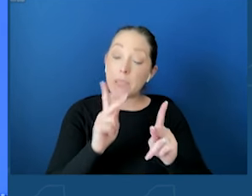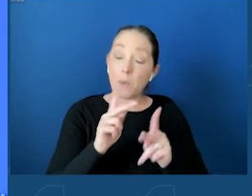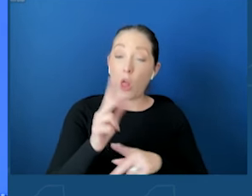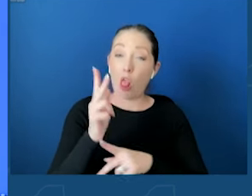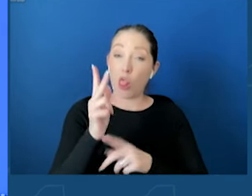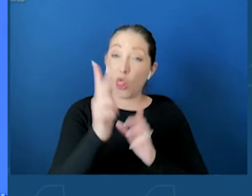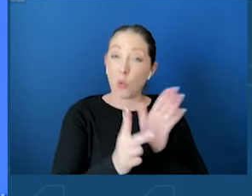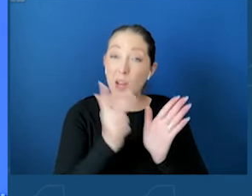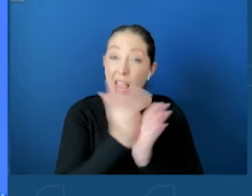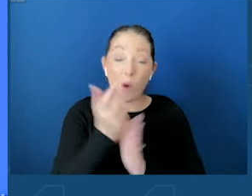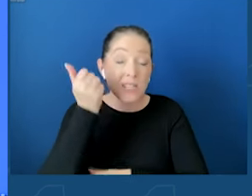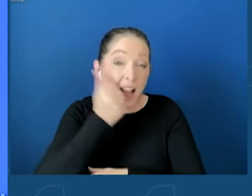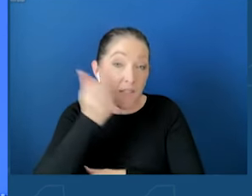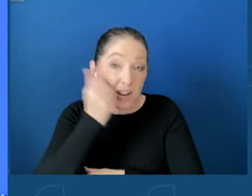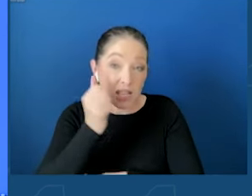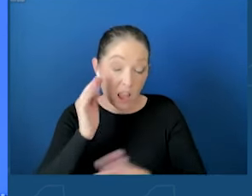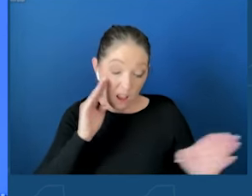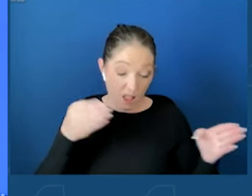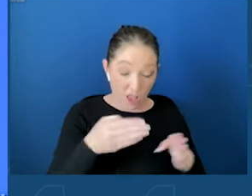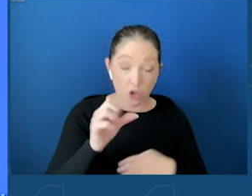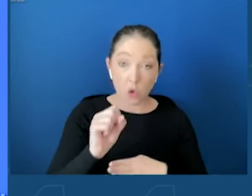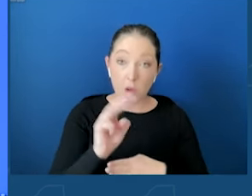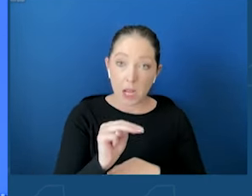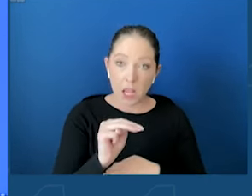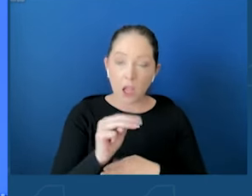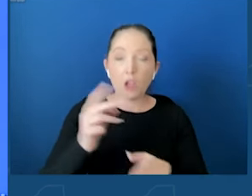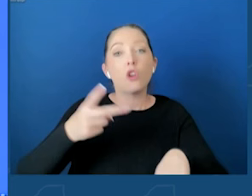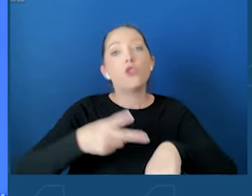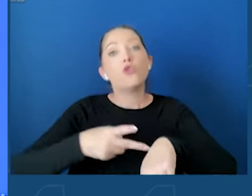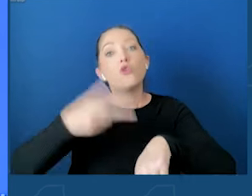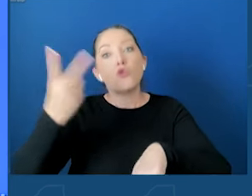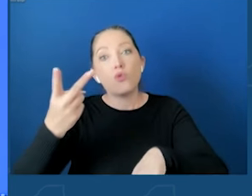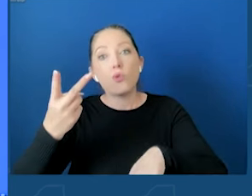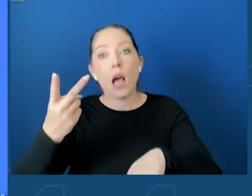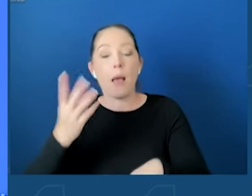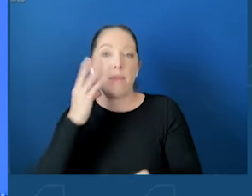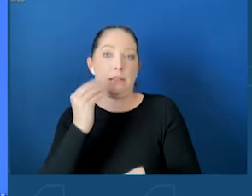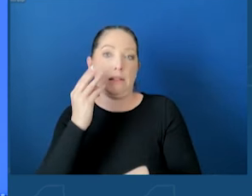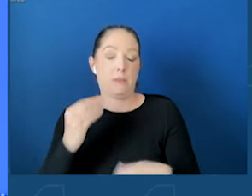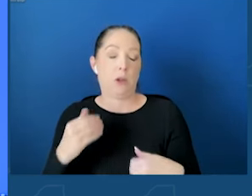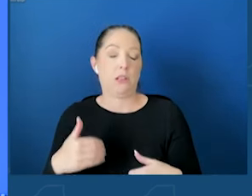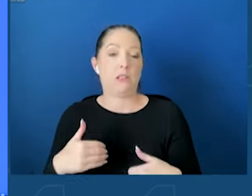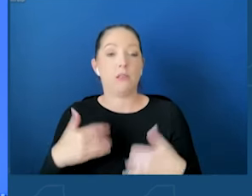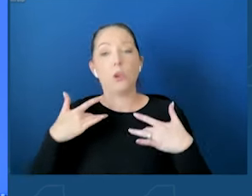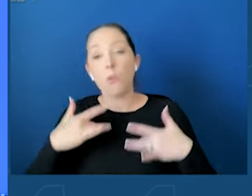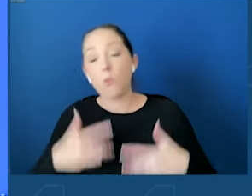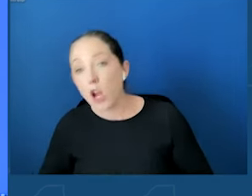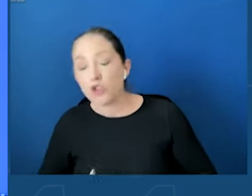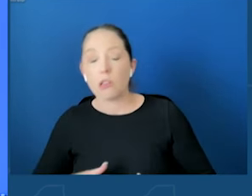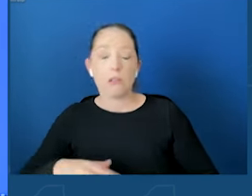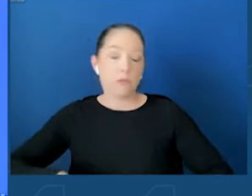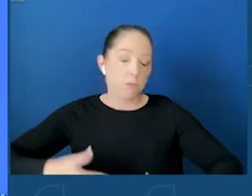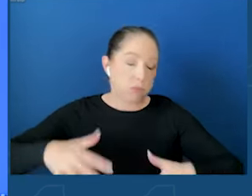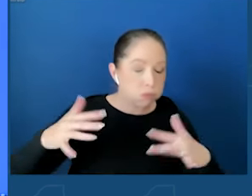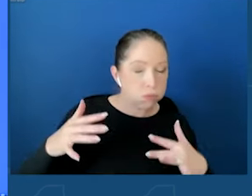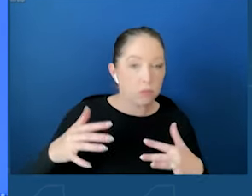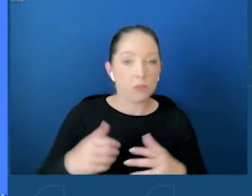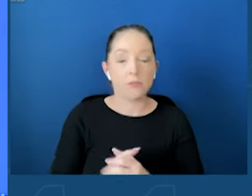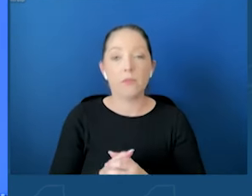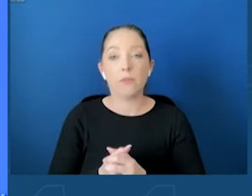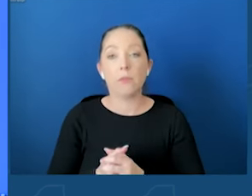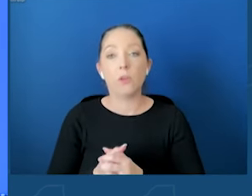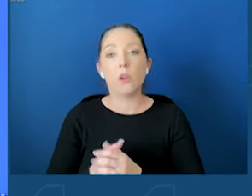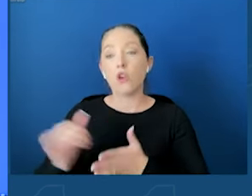to experience depression and anxiety. Young New Yorkers are saying that while social media can be fun